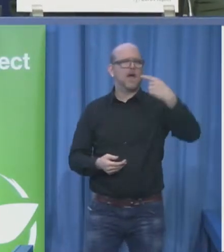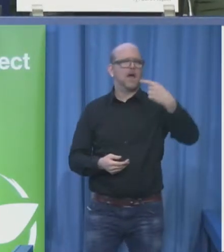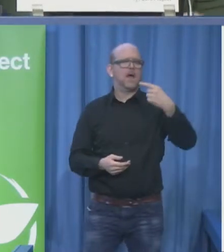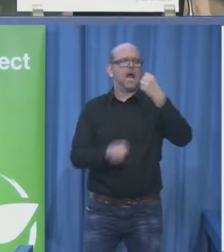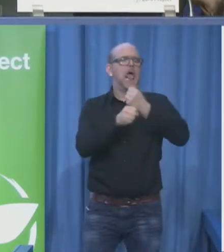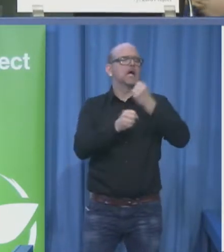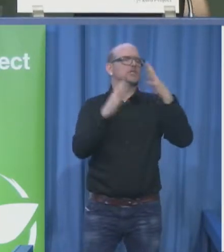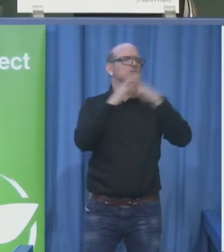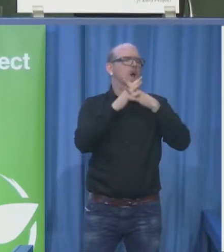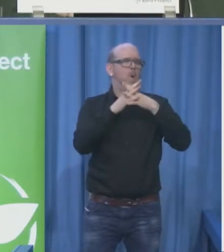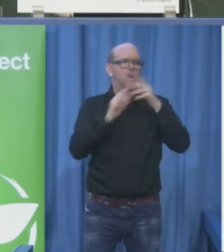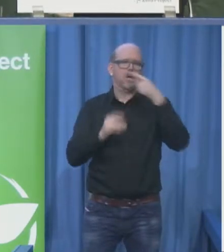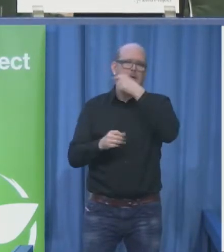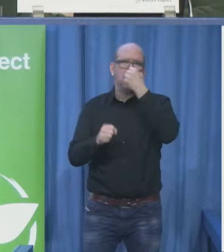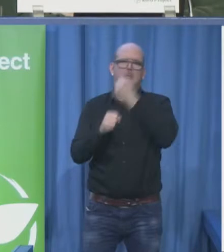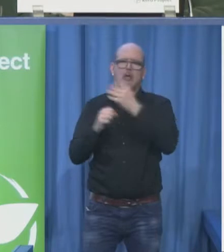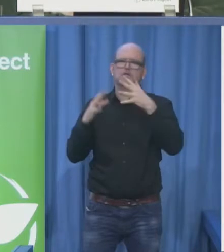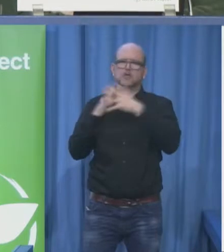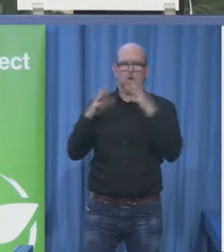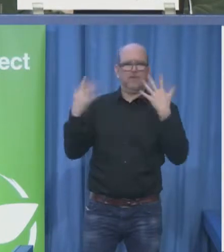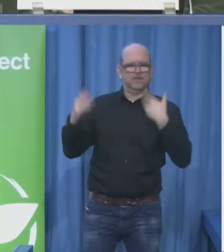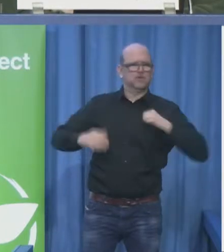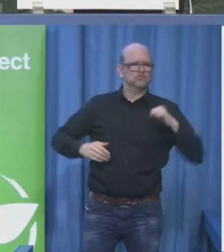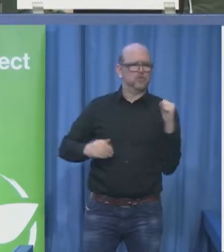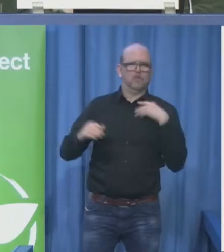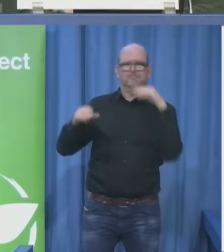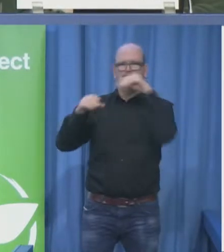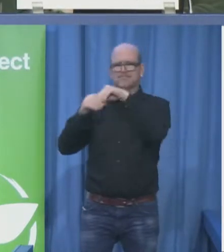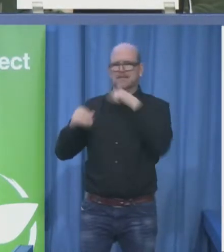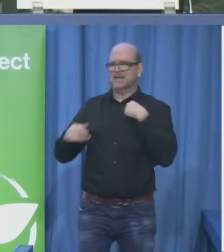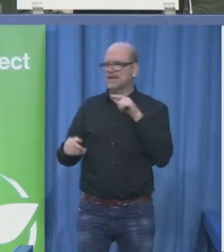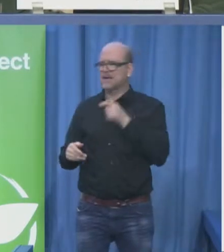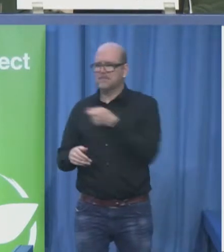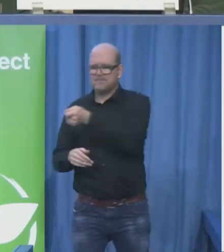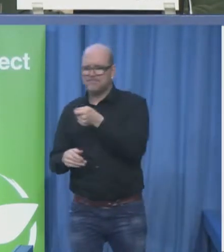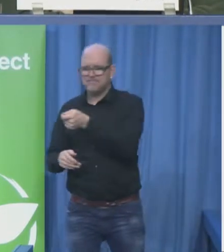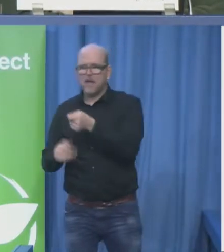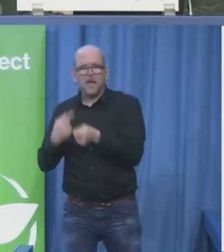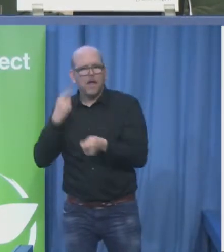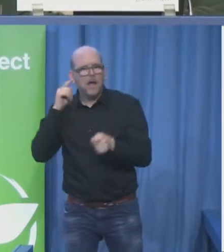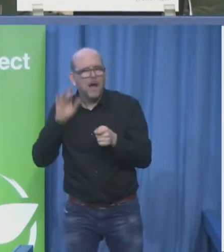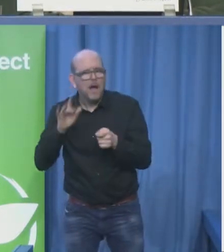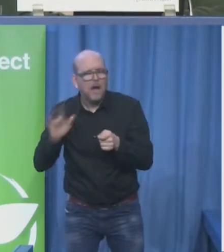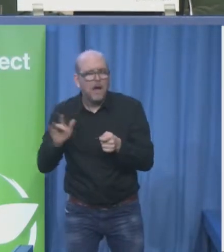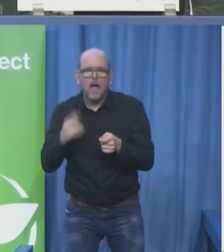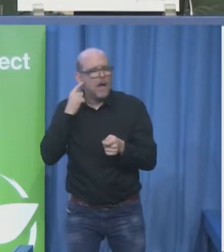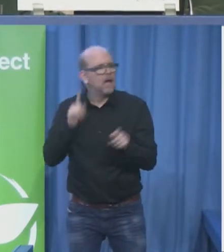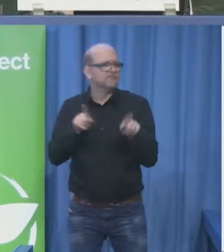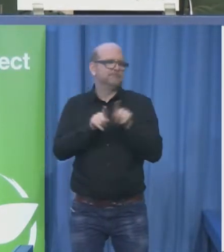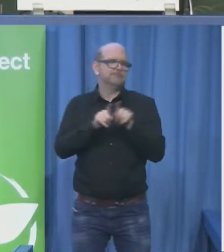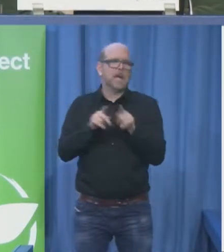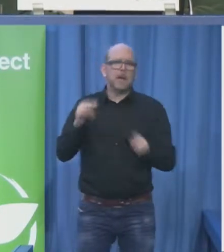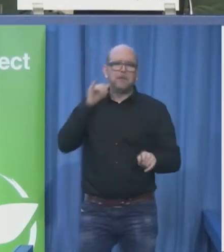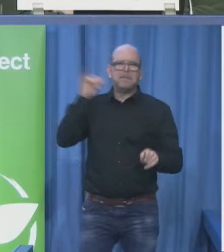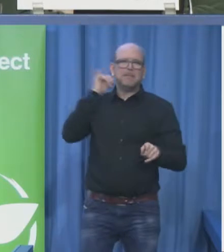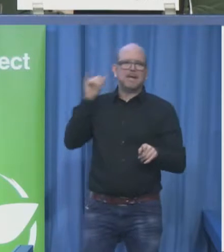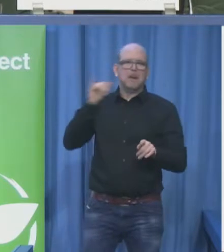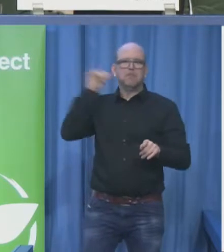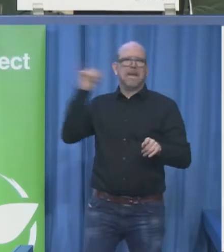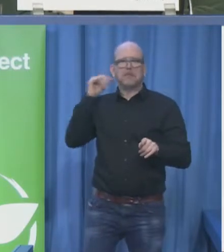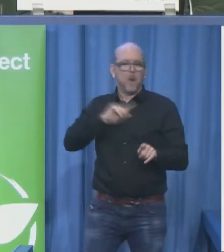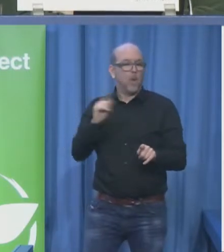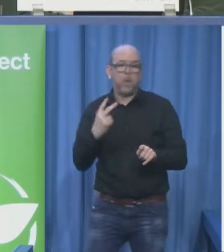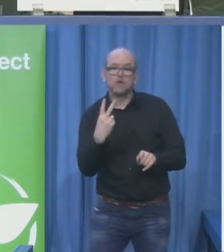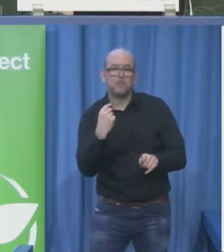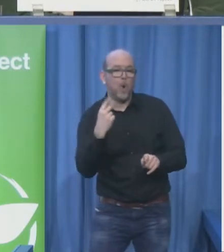don't we beep beep beep you cross the road it's just encoded into your brain it's second nature you know but rather than beep this one spoke